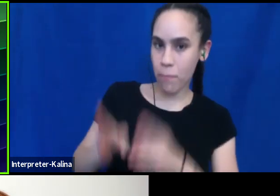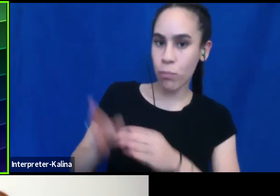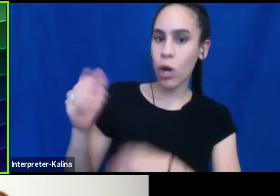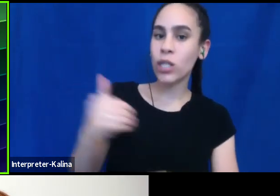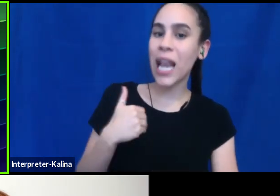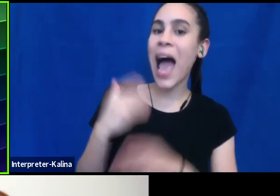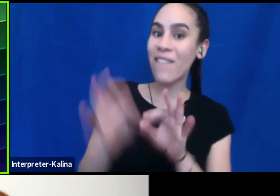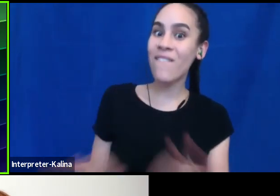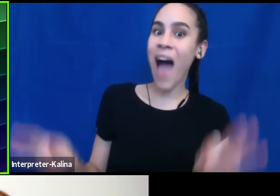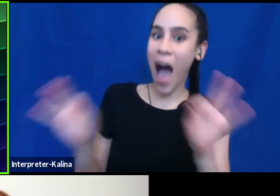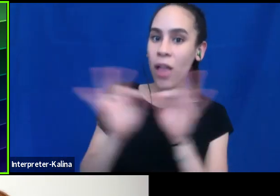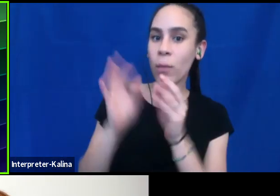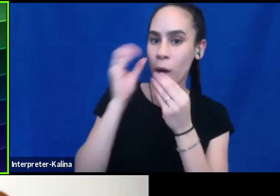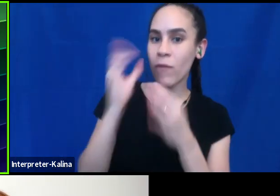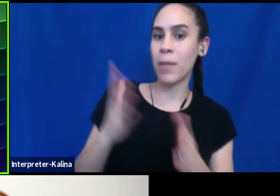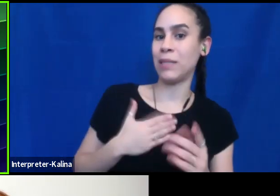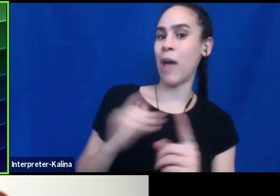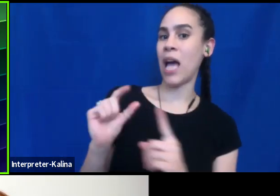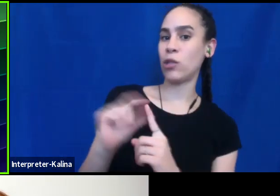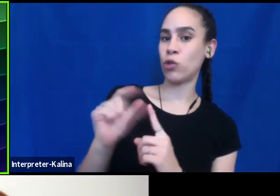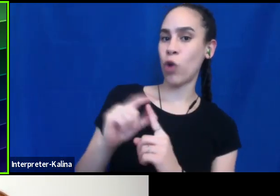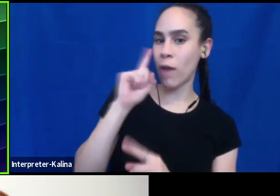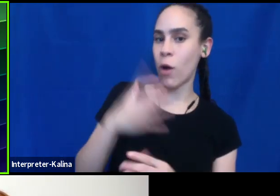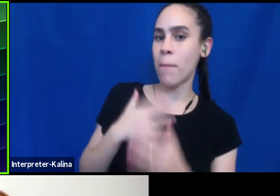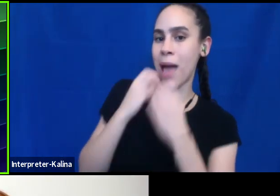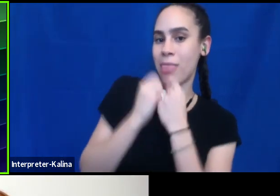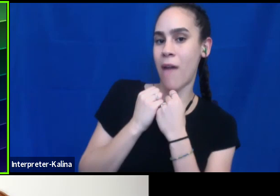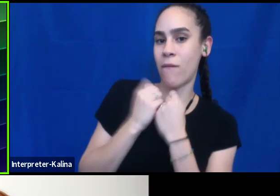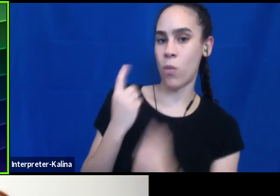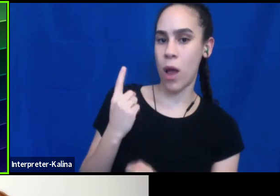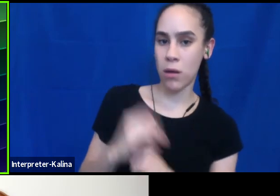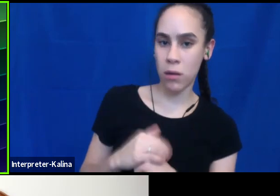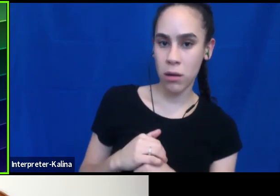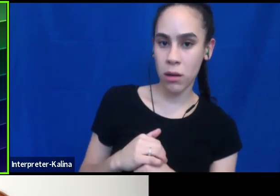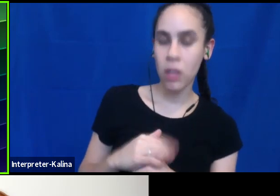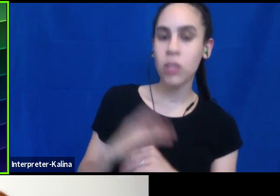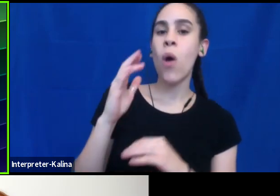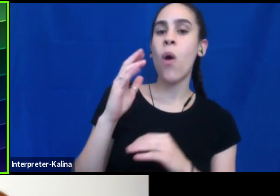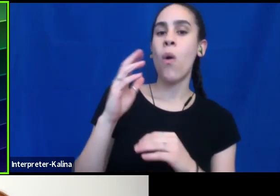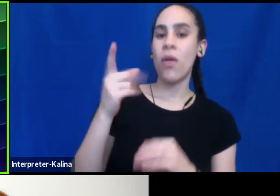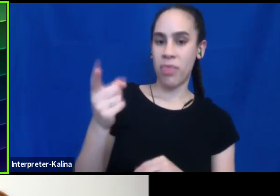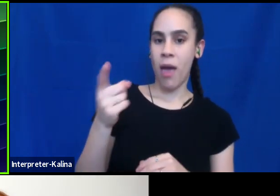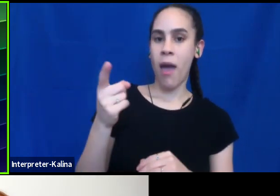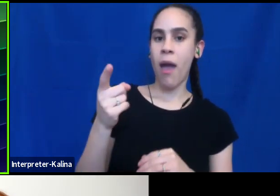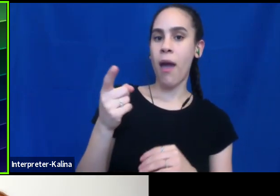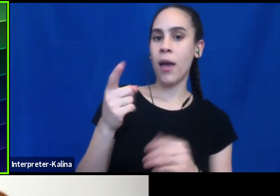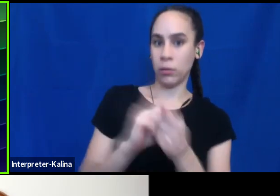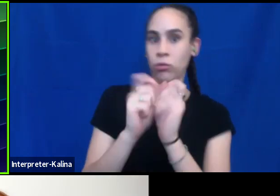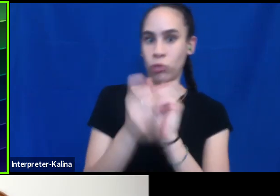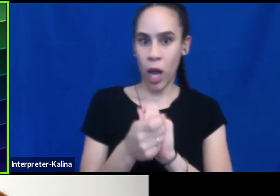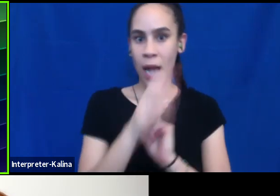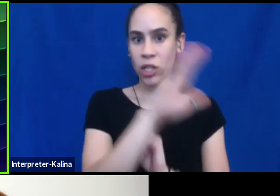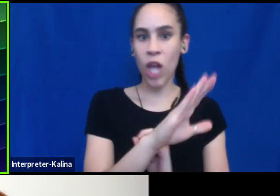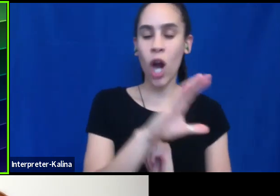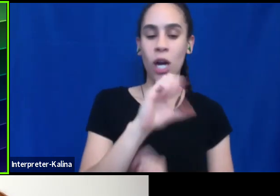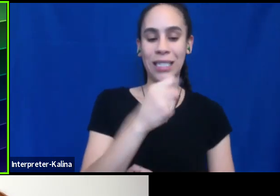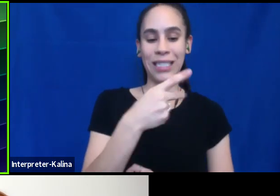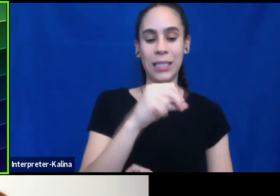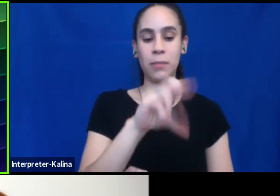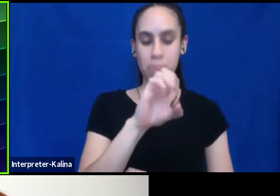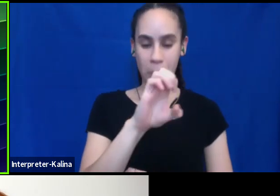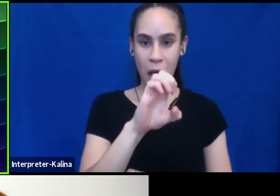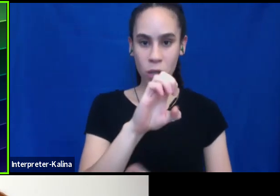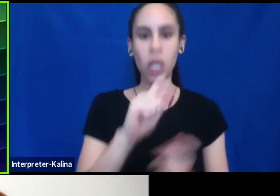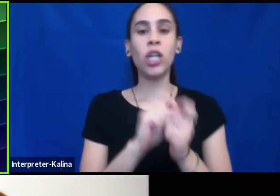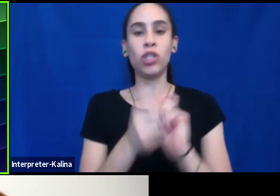the terms that I use for my loved one. Um, and so now they switch from the previous ungendered term of spouse to wife. Um,